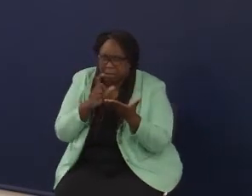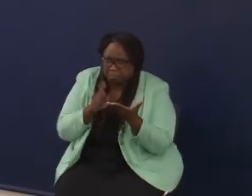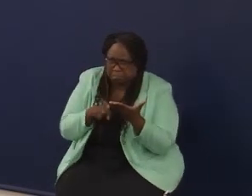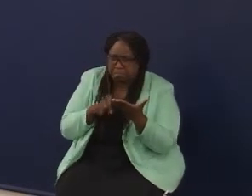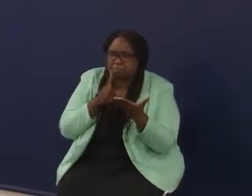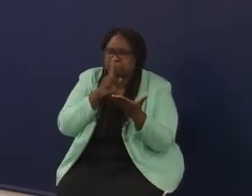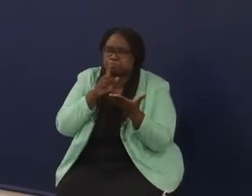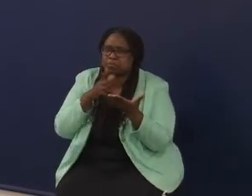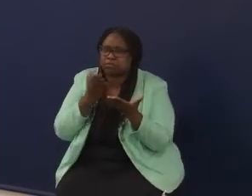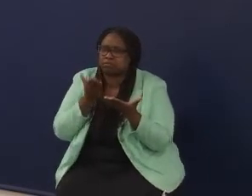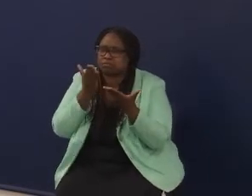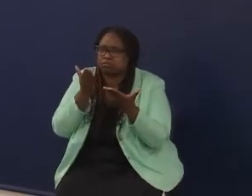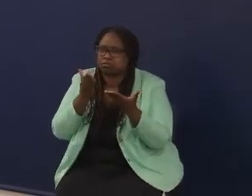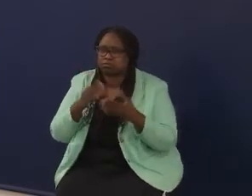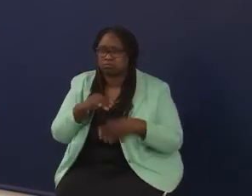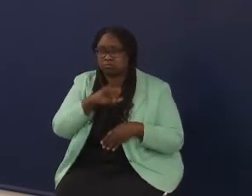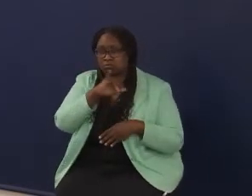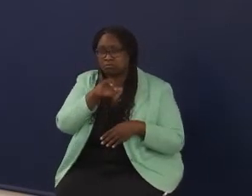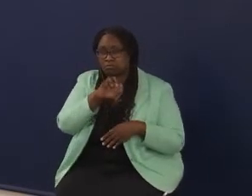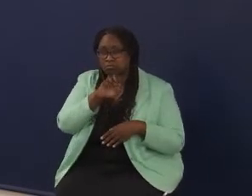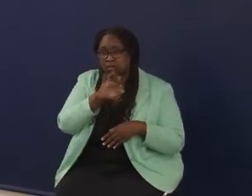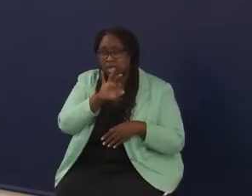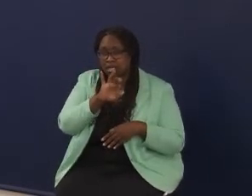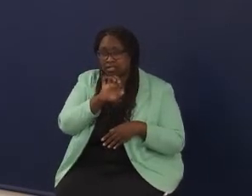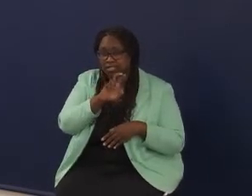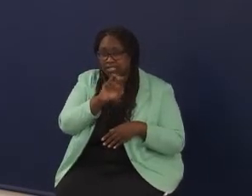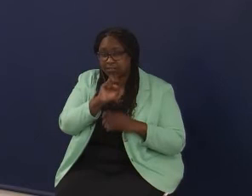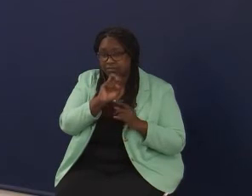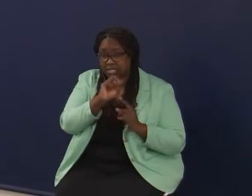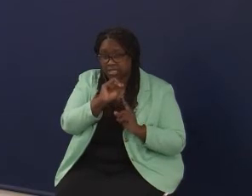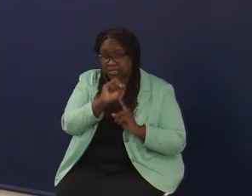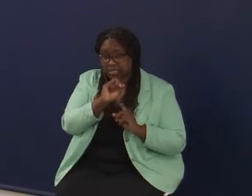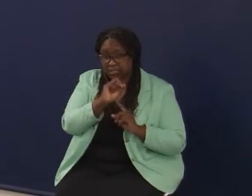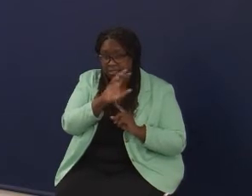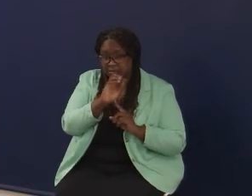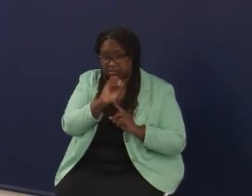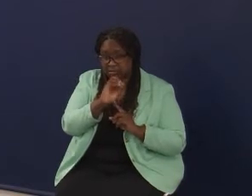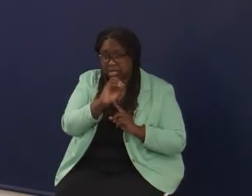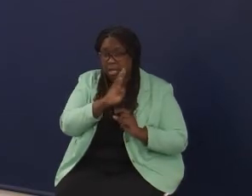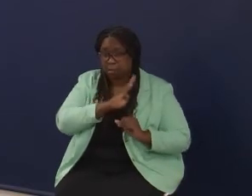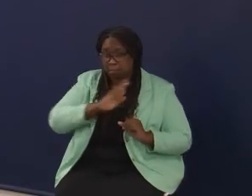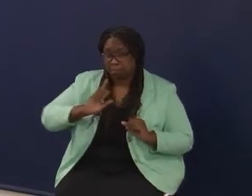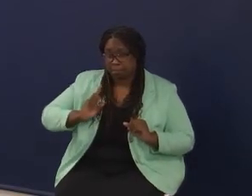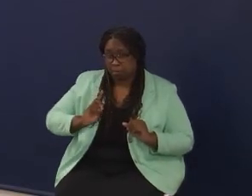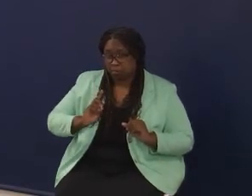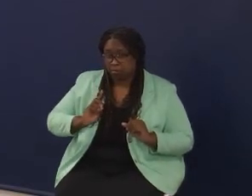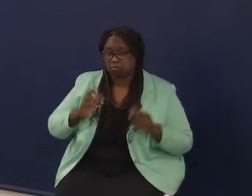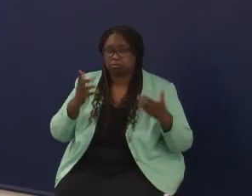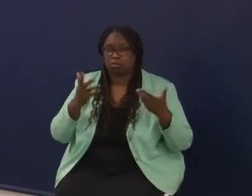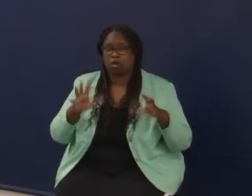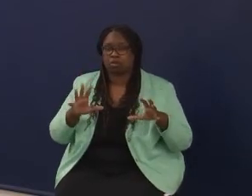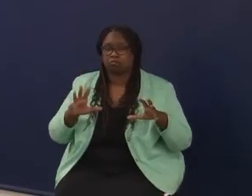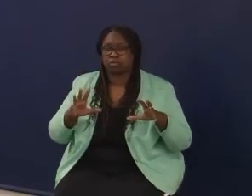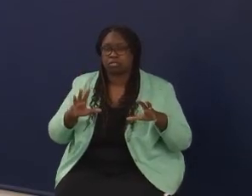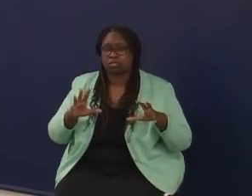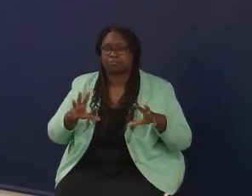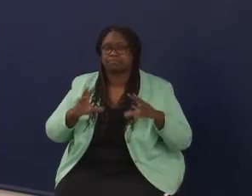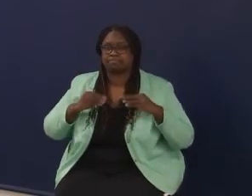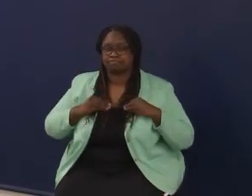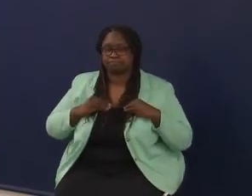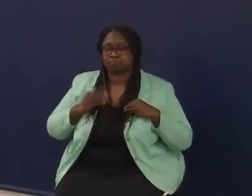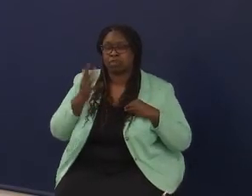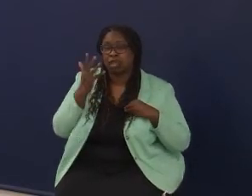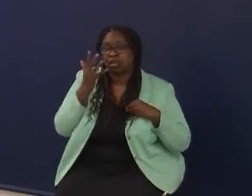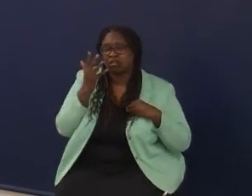has one of these tied to their backpack work. The board in Jefferson adopted five